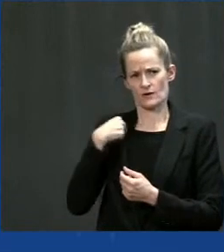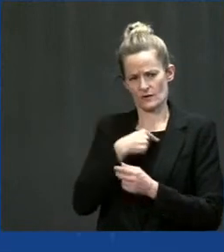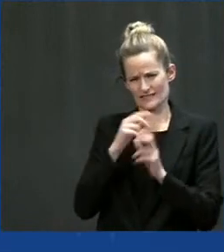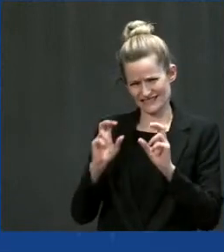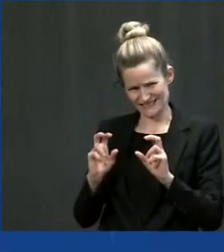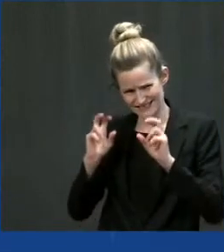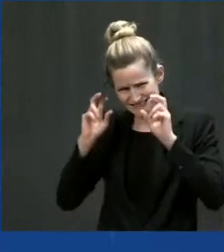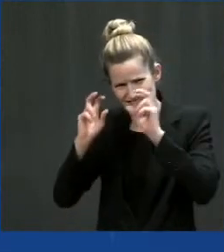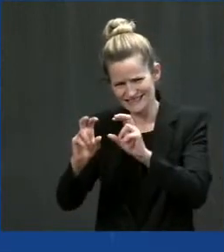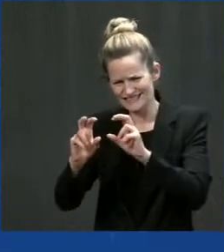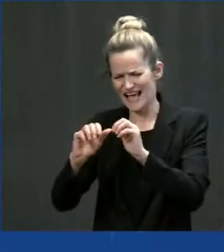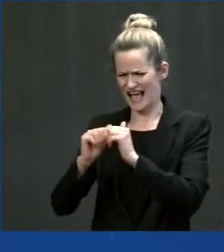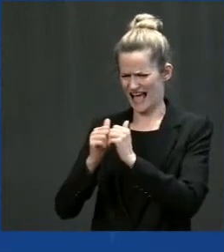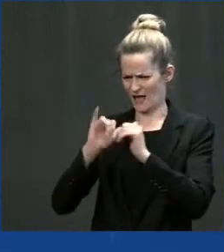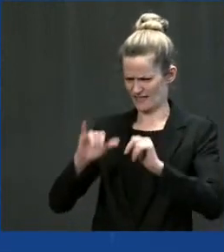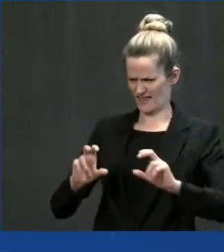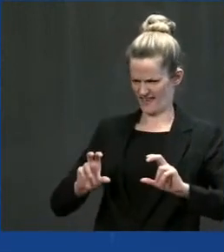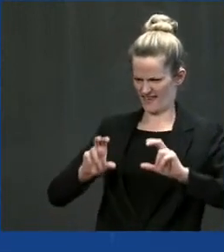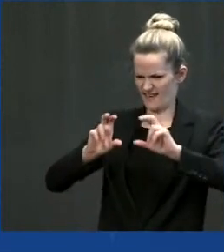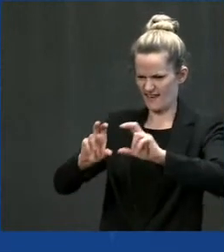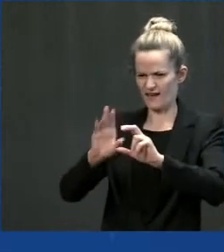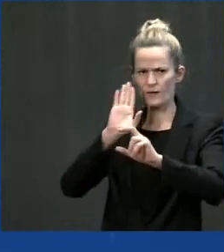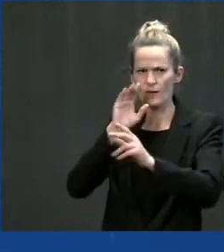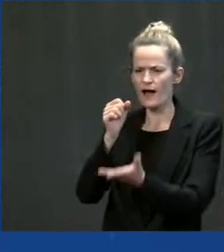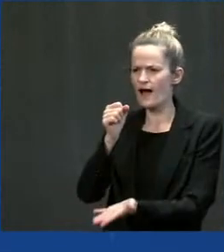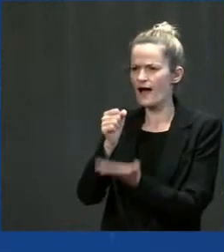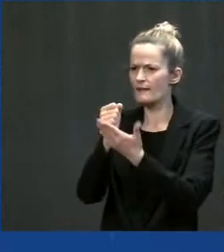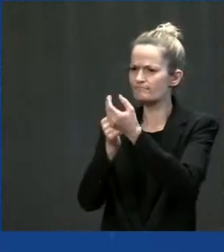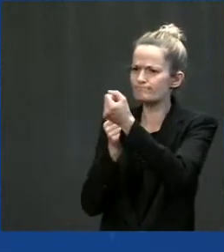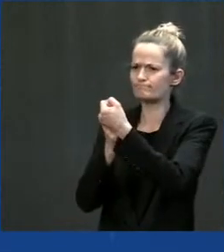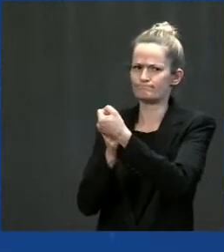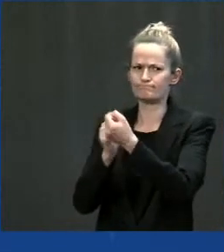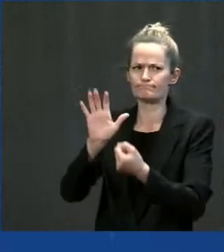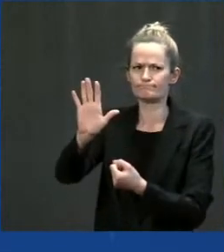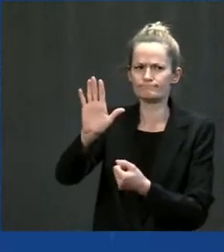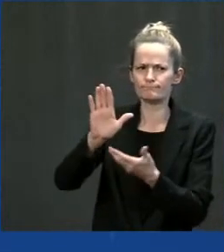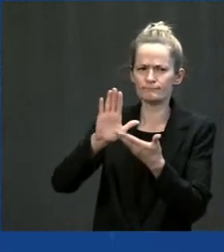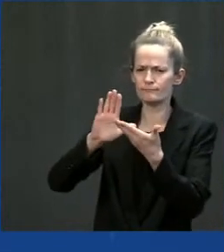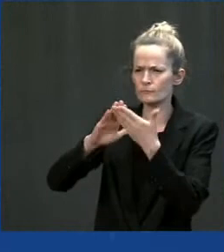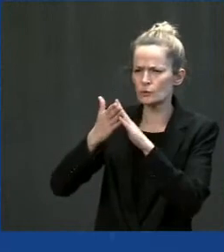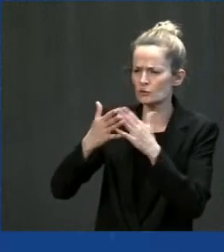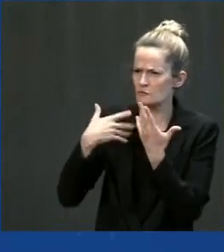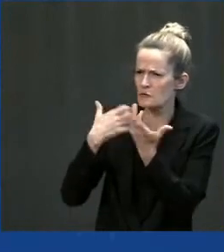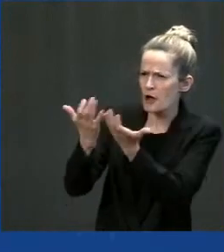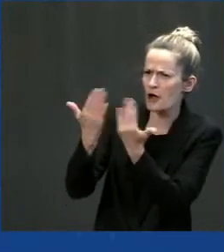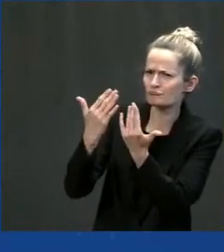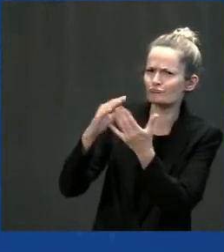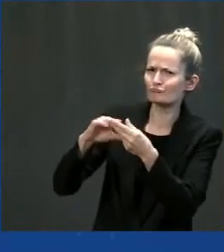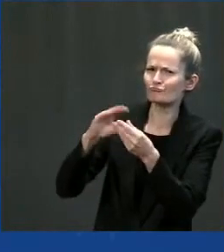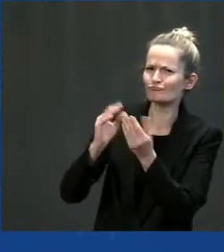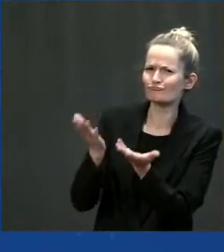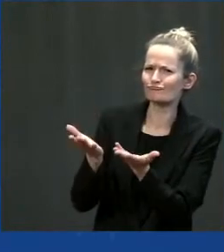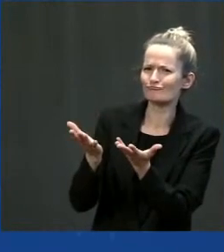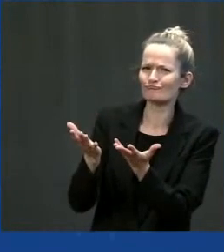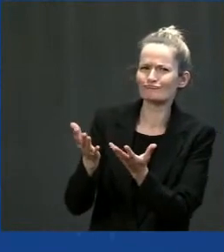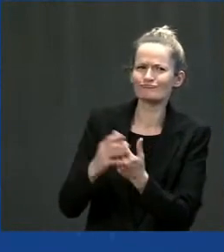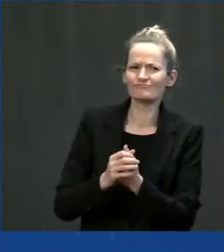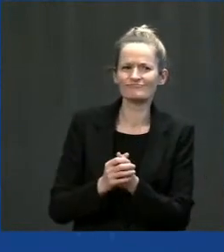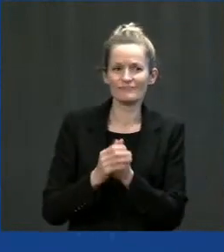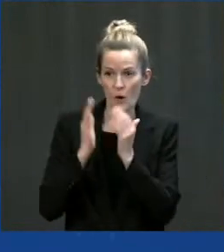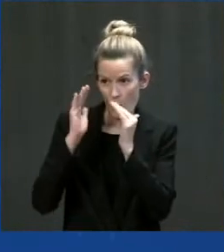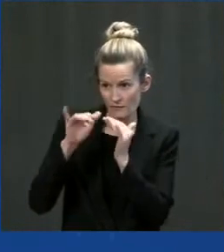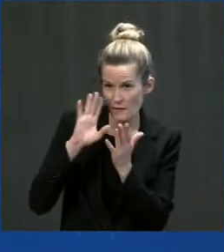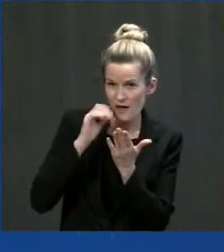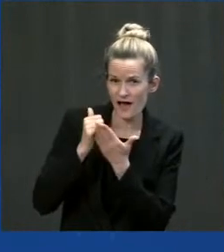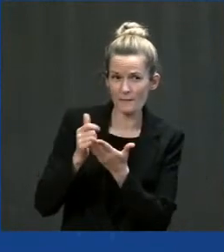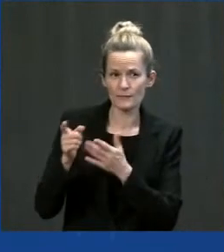else you want to talk about? But it seems to me that ought to be a — that should be of significant help to you, I hope. Mr. It